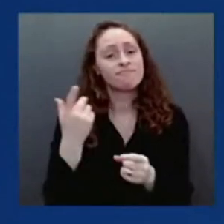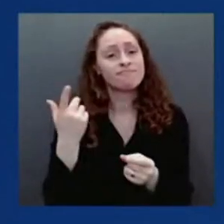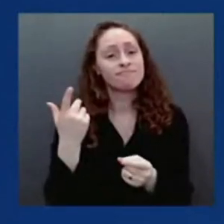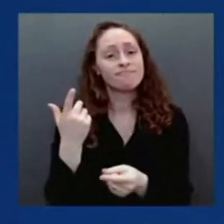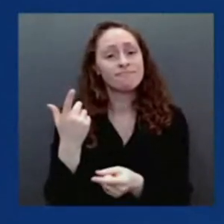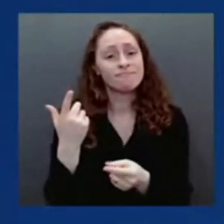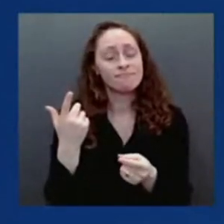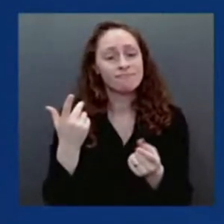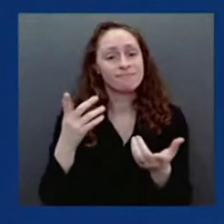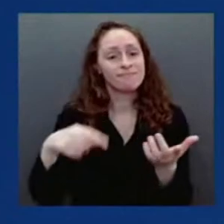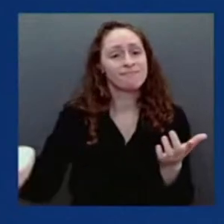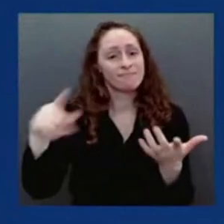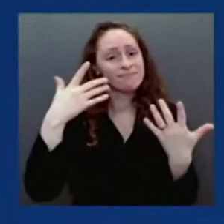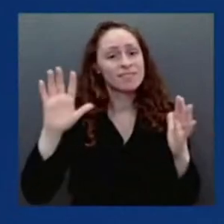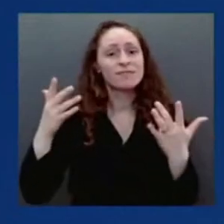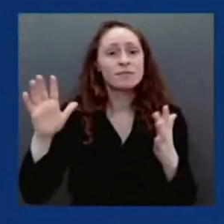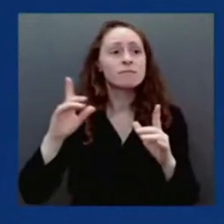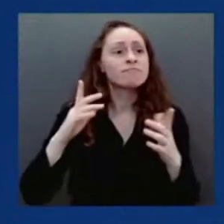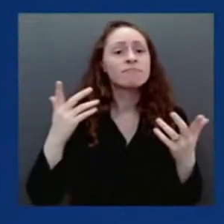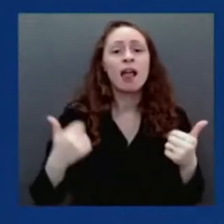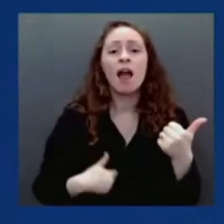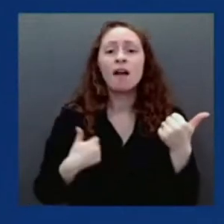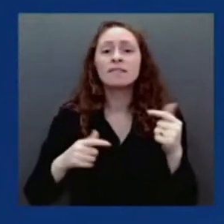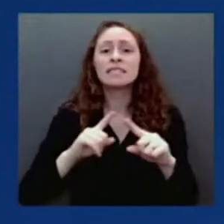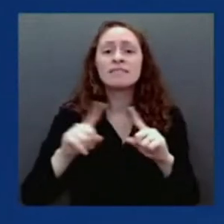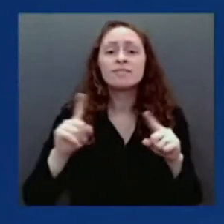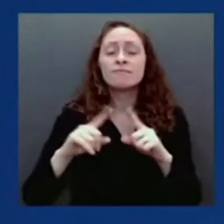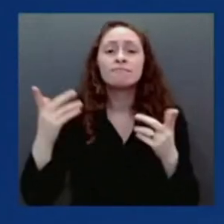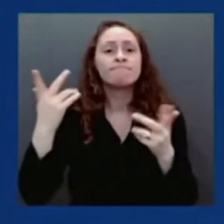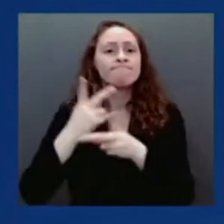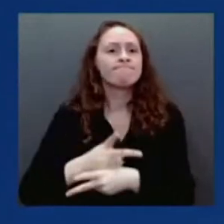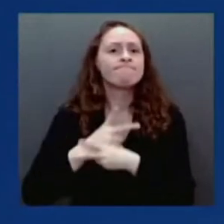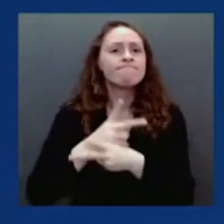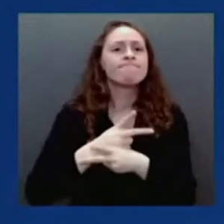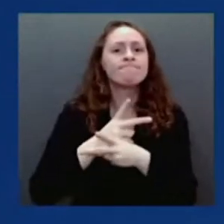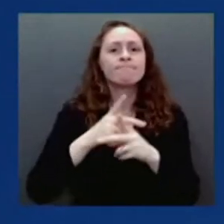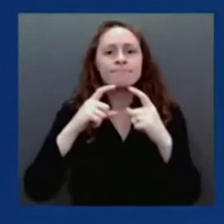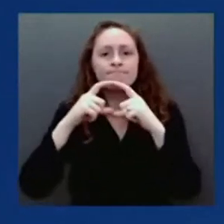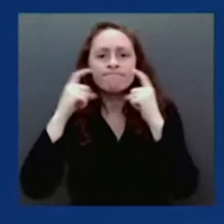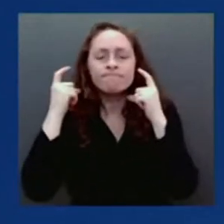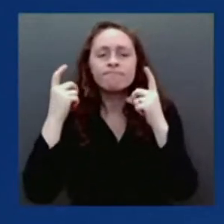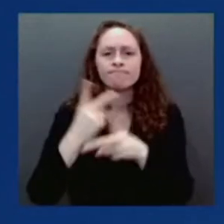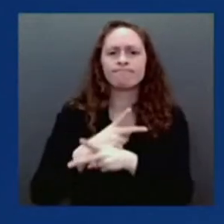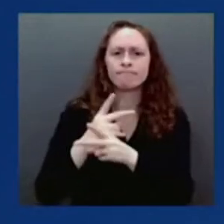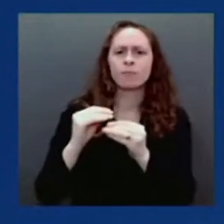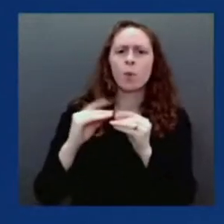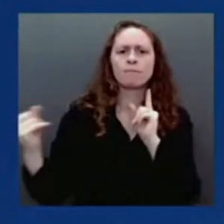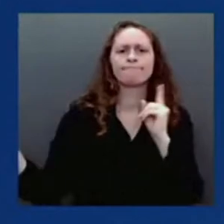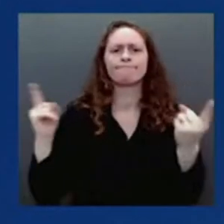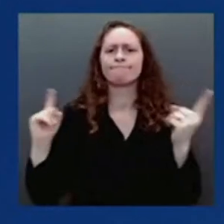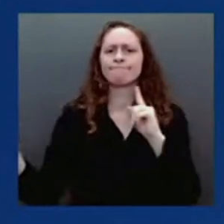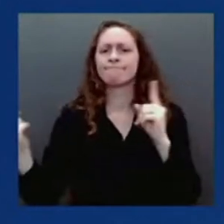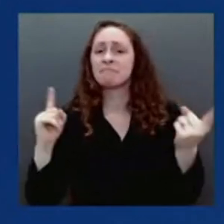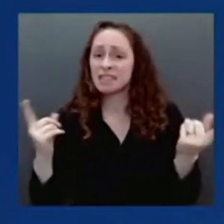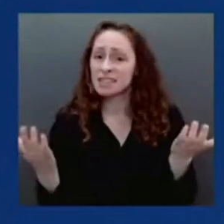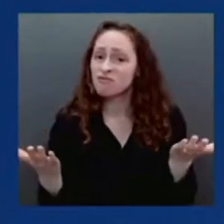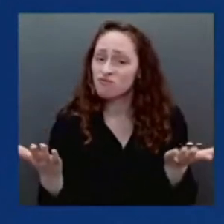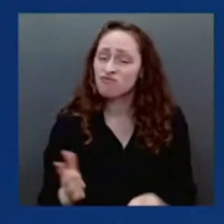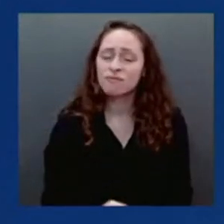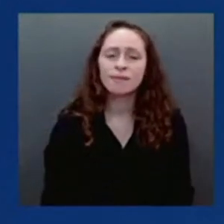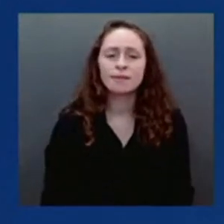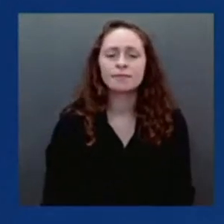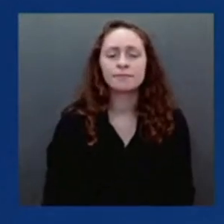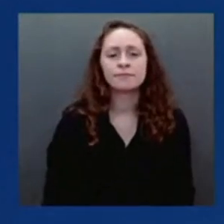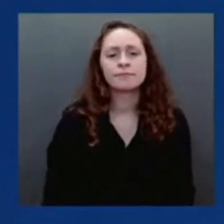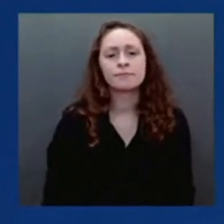up. Many are doing more distancing than they had before while we're in the middle of this surge. I also think that there's a large component of